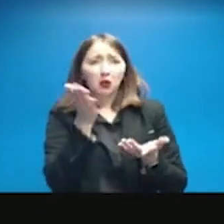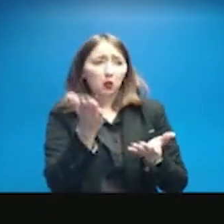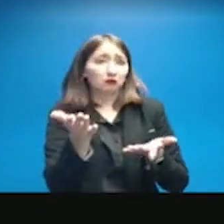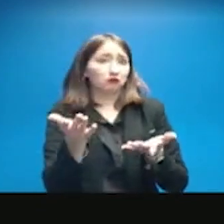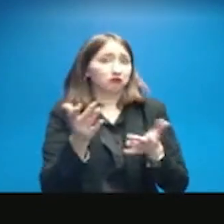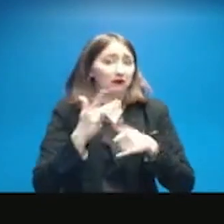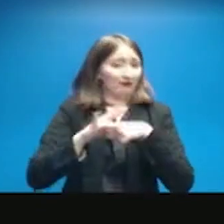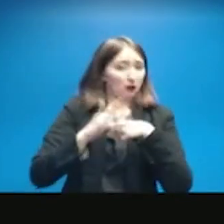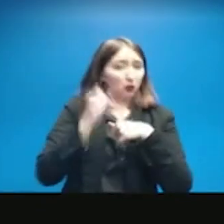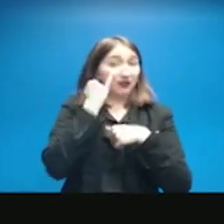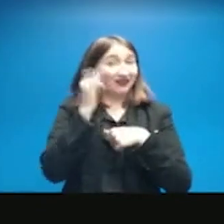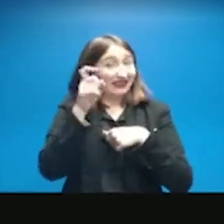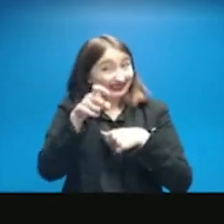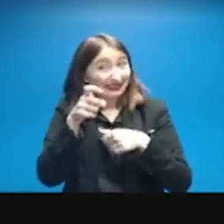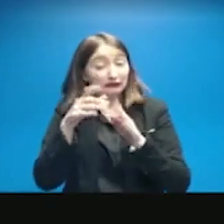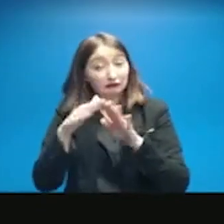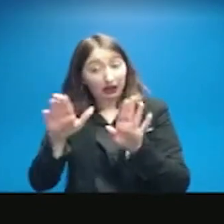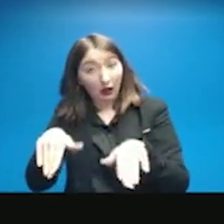overnight.